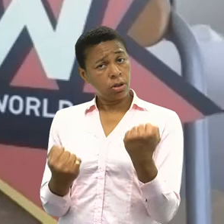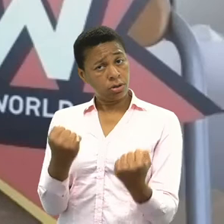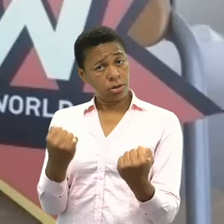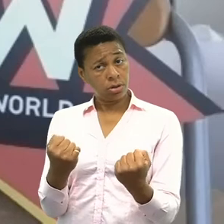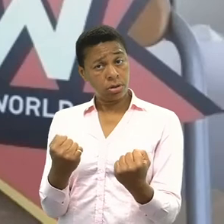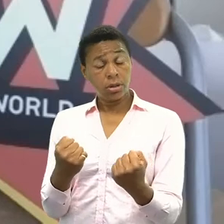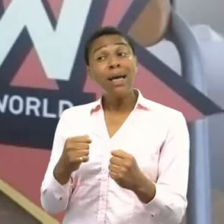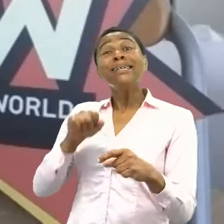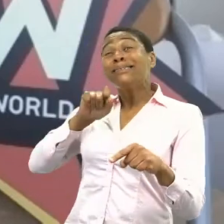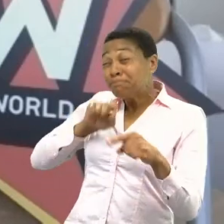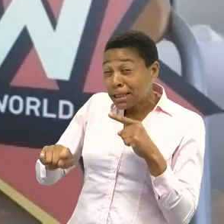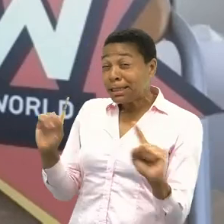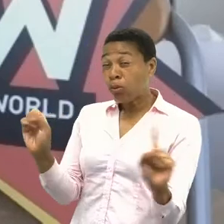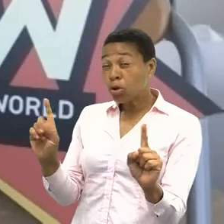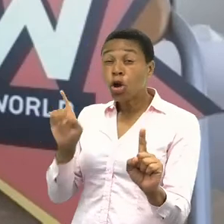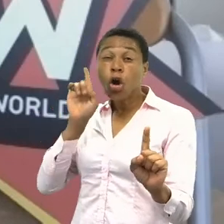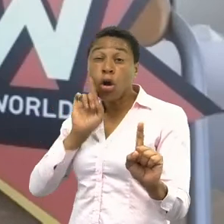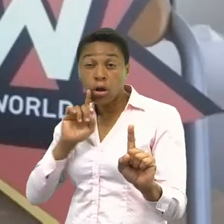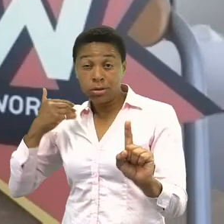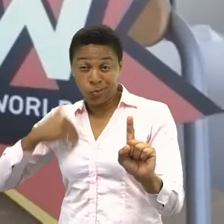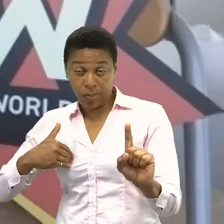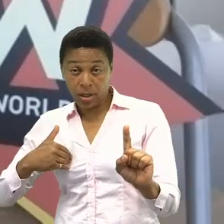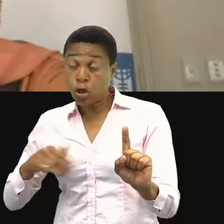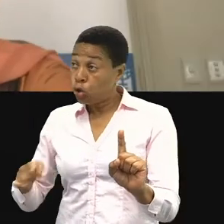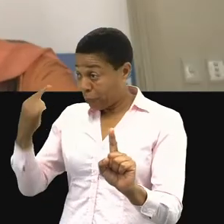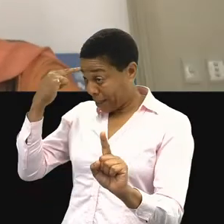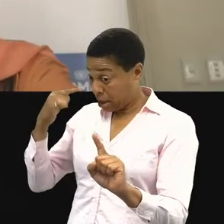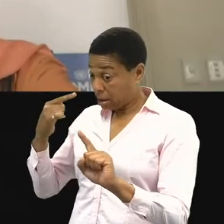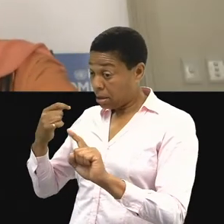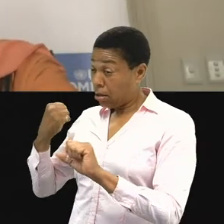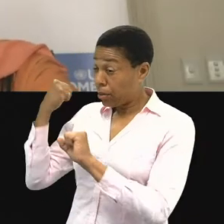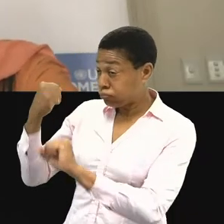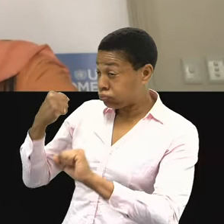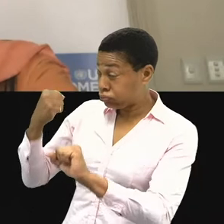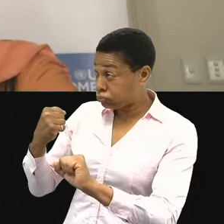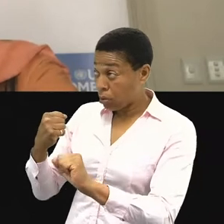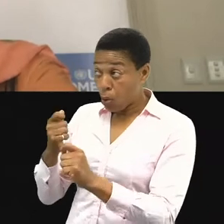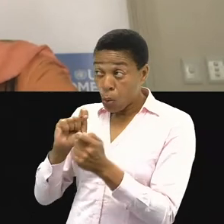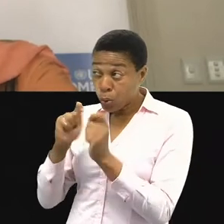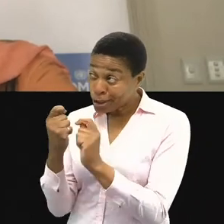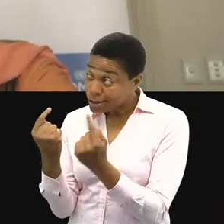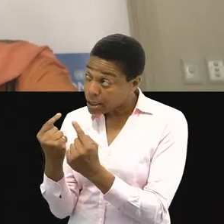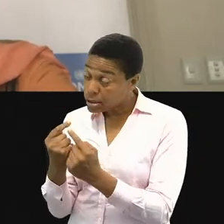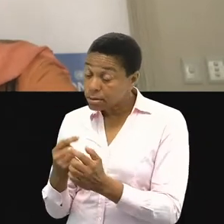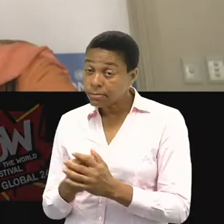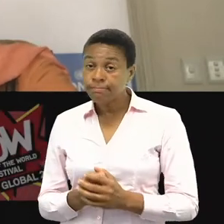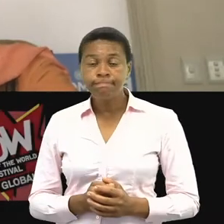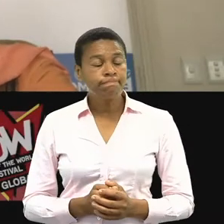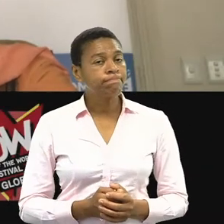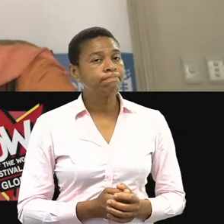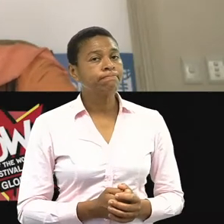that is making an impact? Do you think it's going to make a difference? Thank you so much for having me.